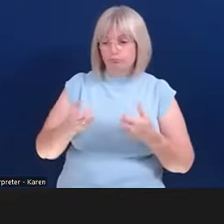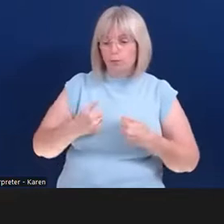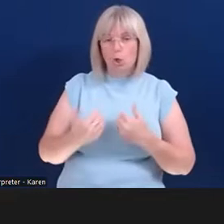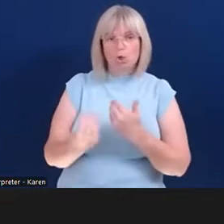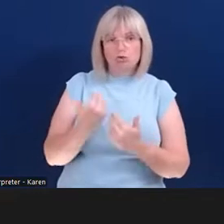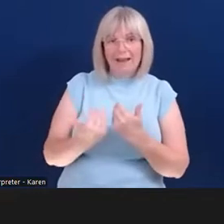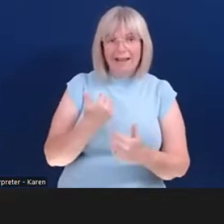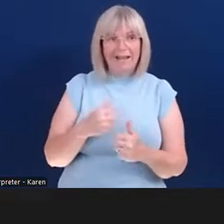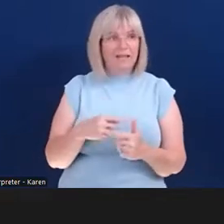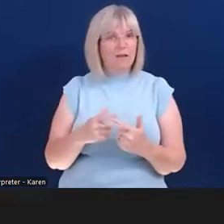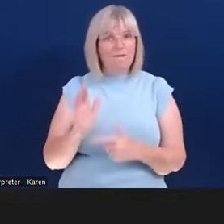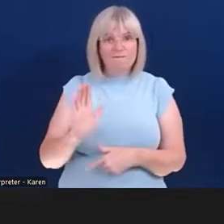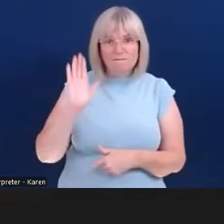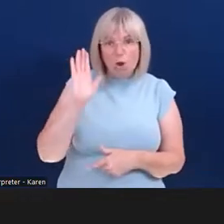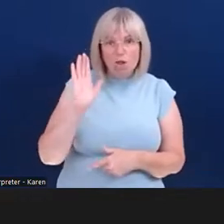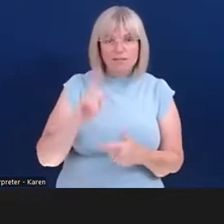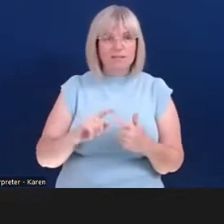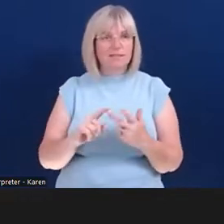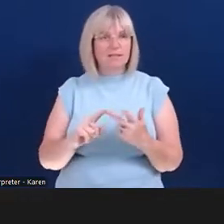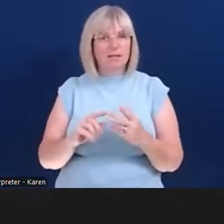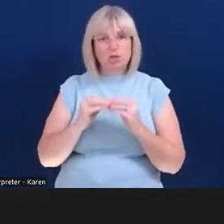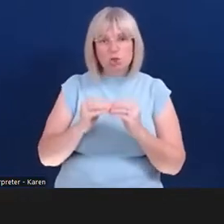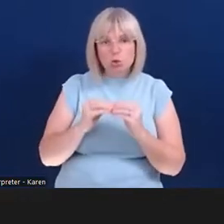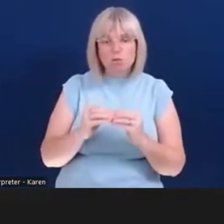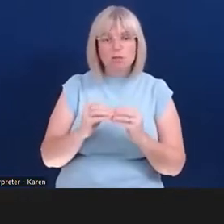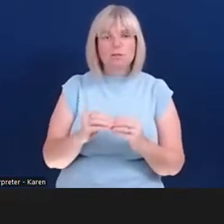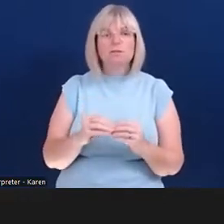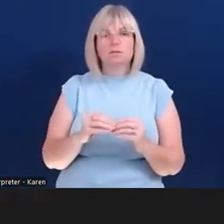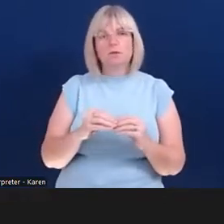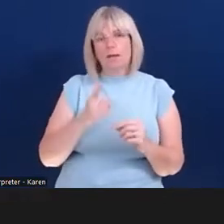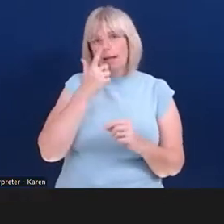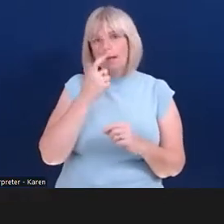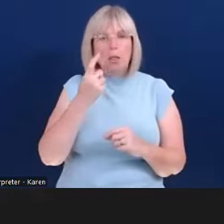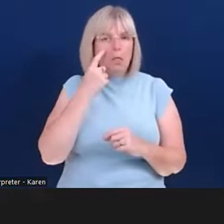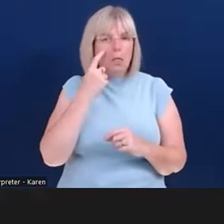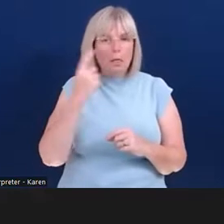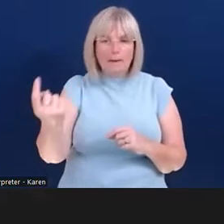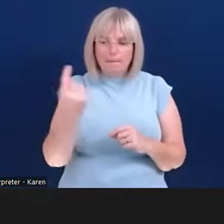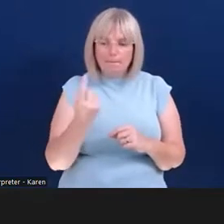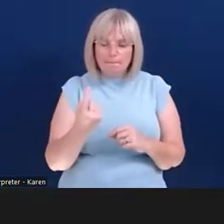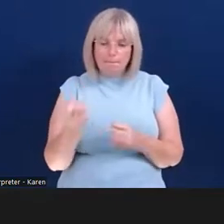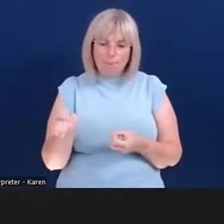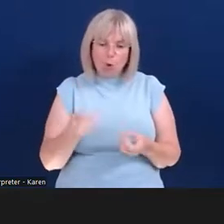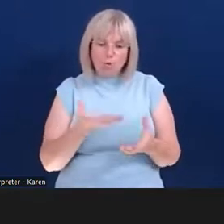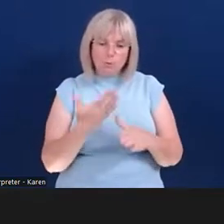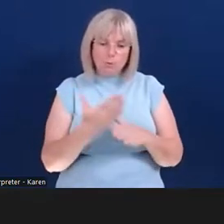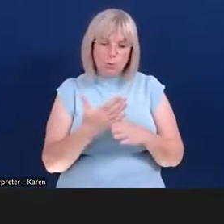students, etc within the workplace to give them an offer and try and see if they could come in and join and contribute to the workplace.